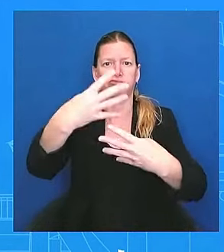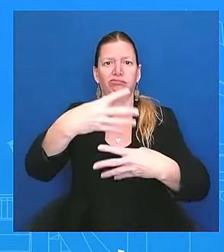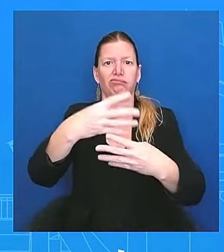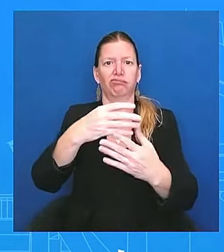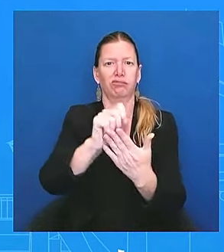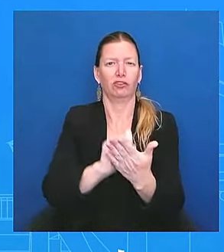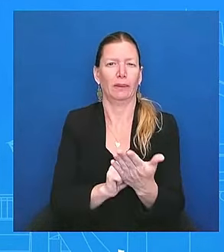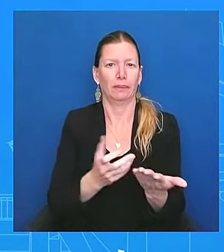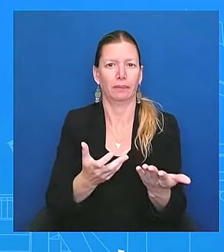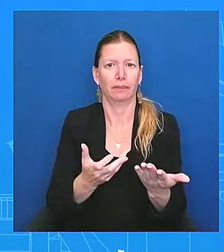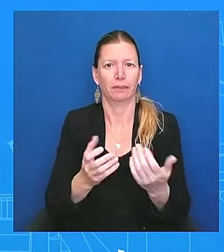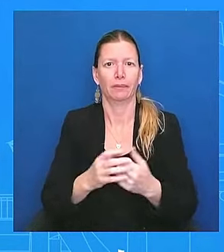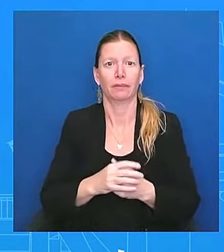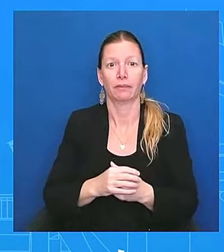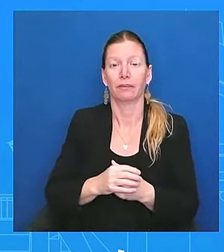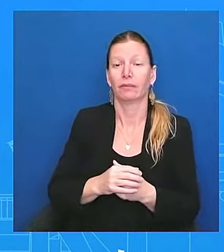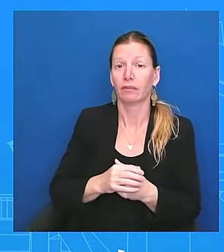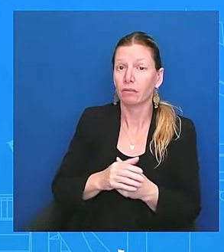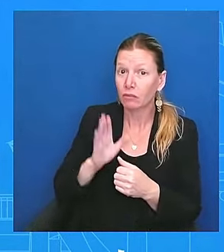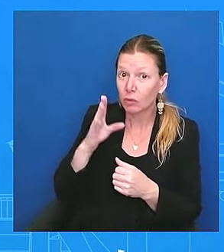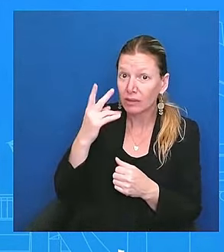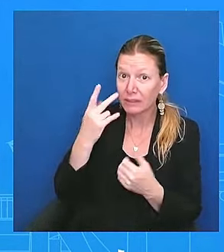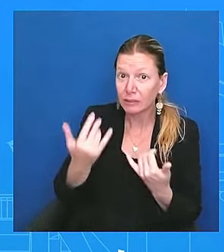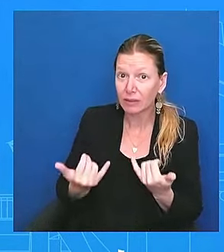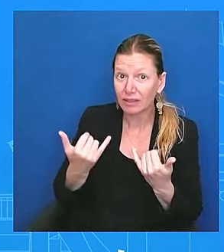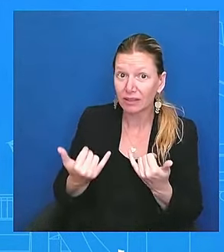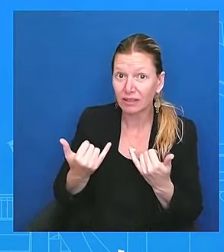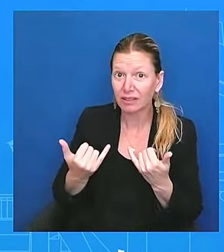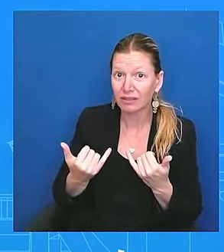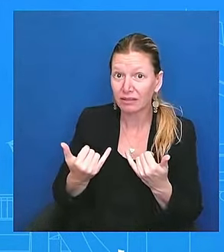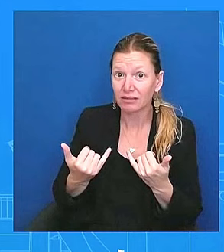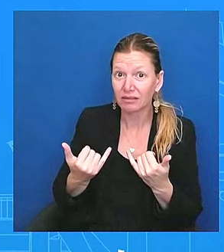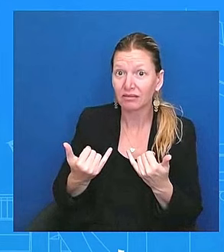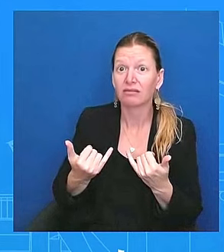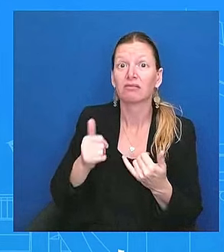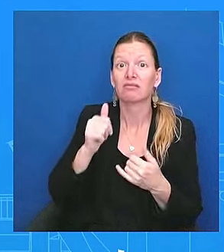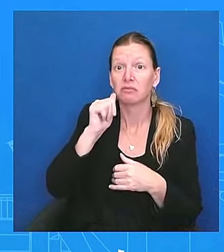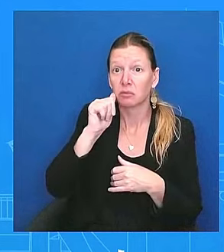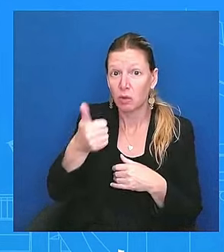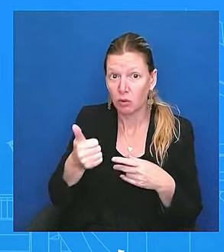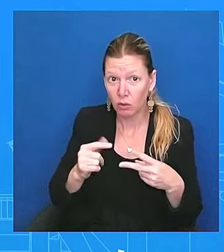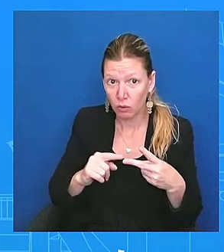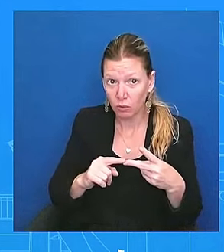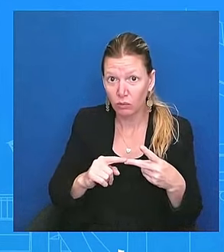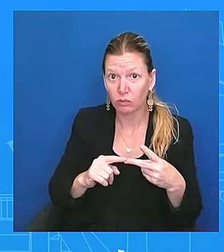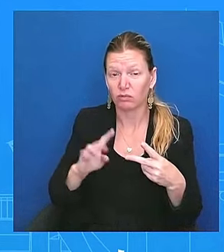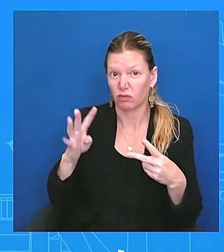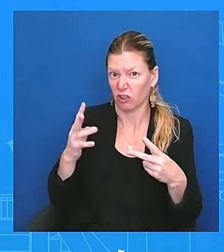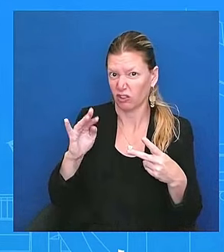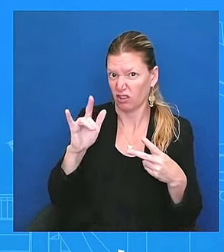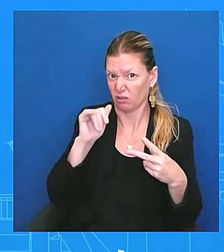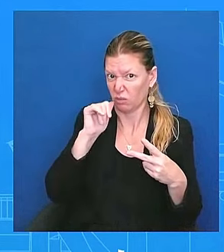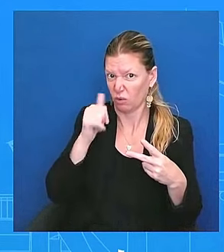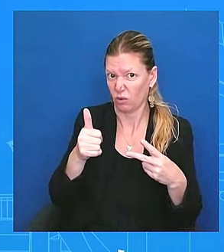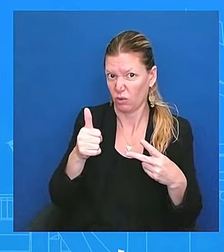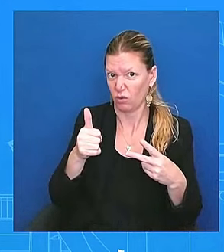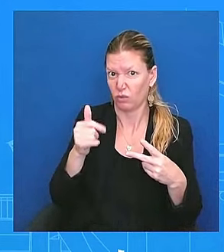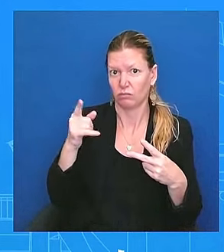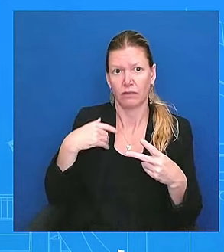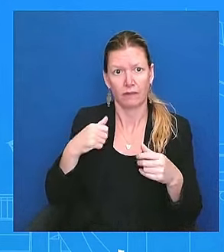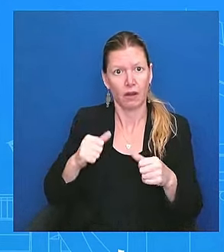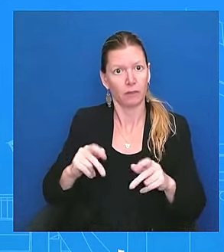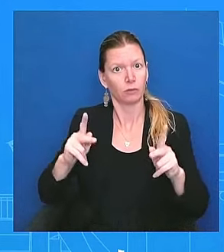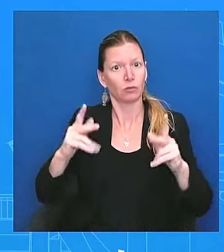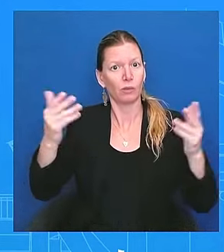see him tomorrow, right? Fourth of July. He'll have an opportunity to welcome active duty military